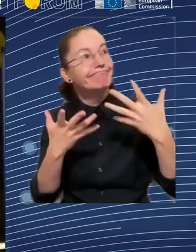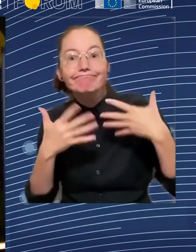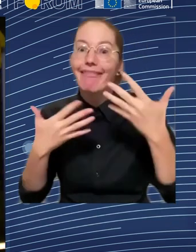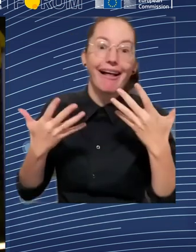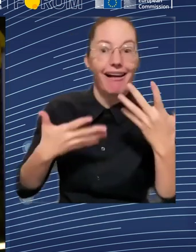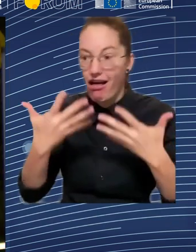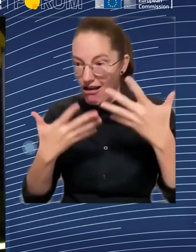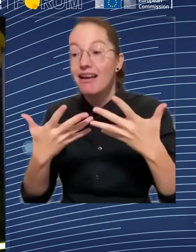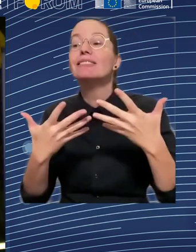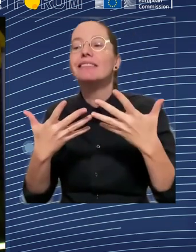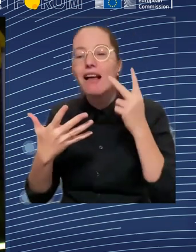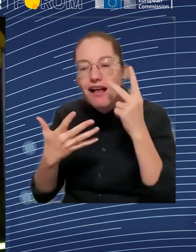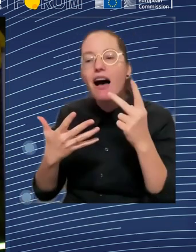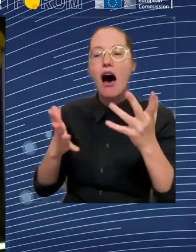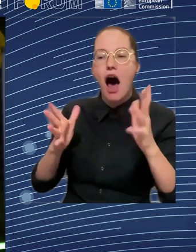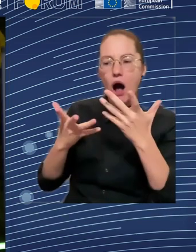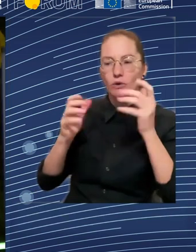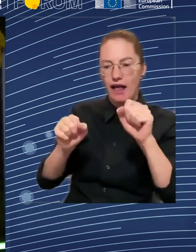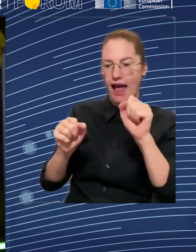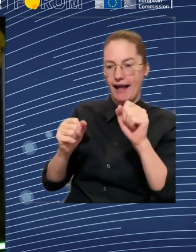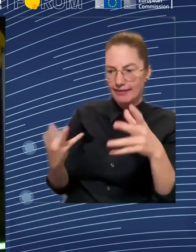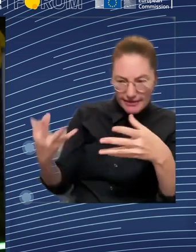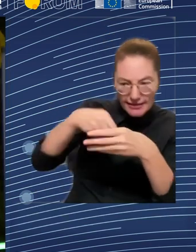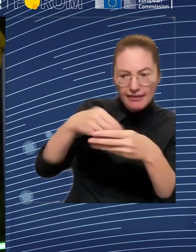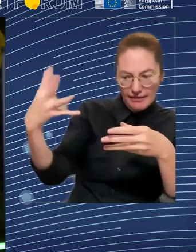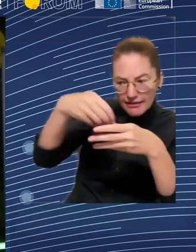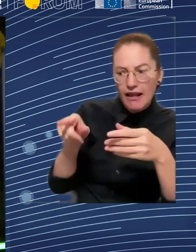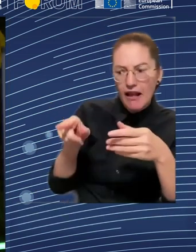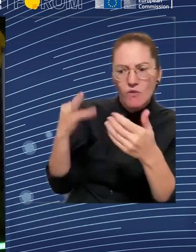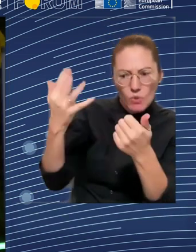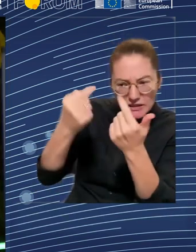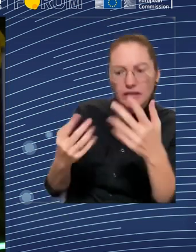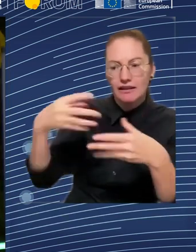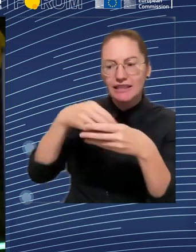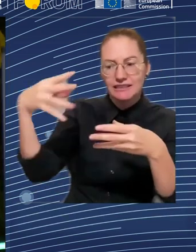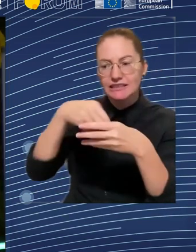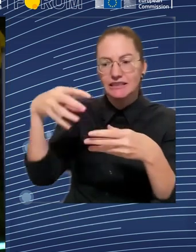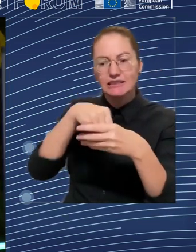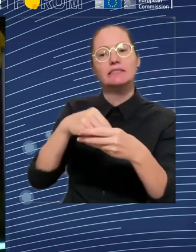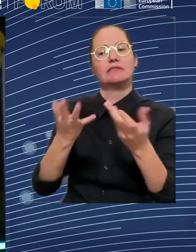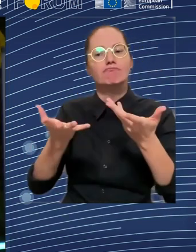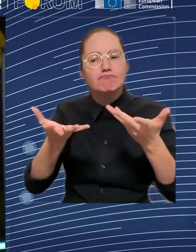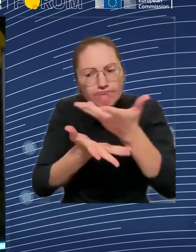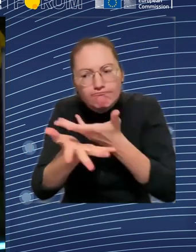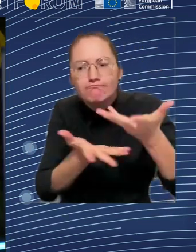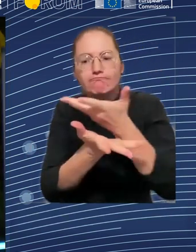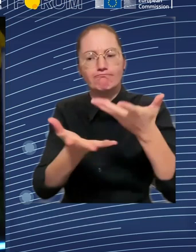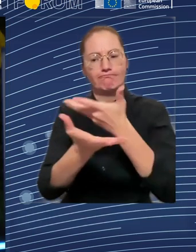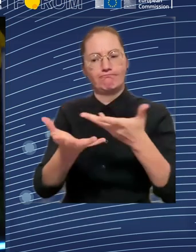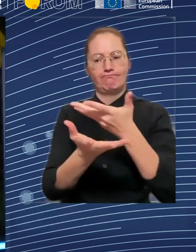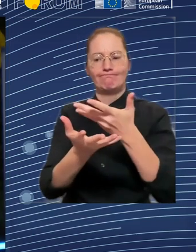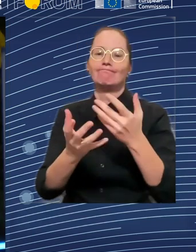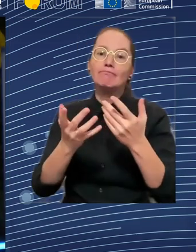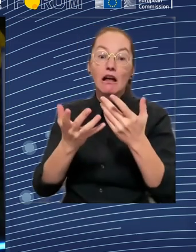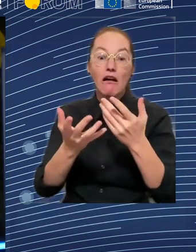First, we apply the so-called quadruple helix approach, and I'm very happy that we have people from academic and university